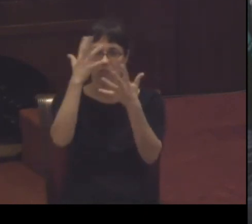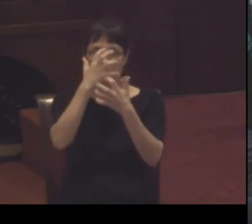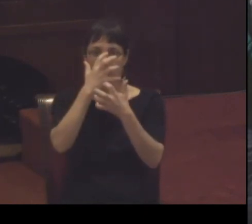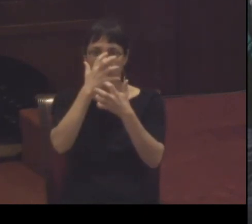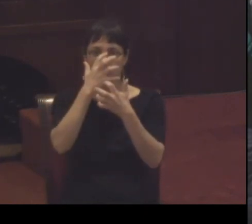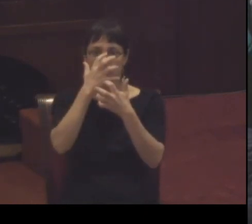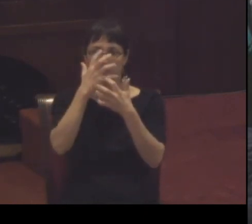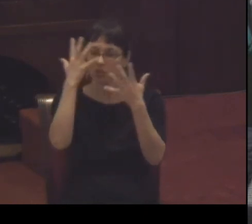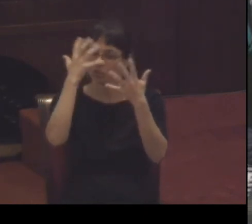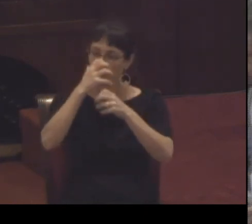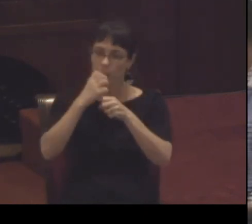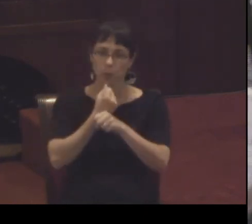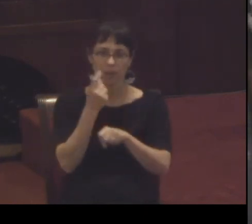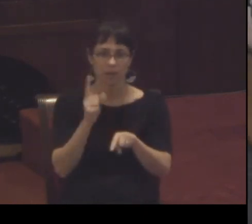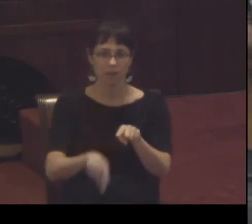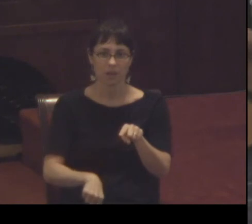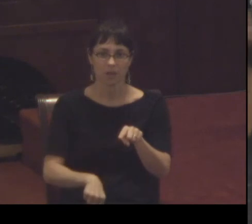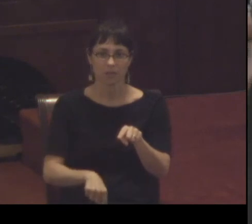Amen